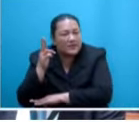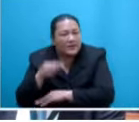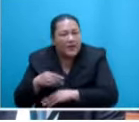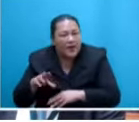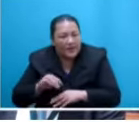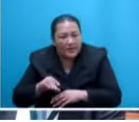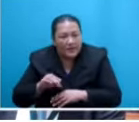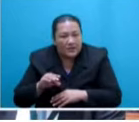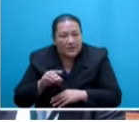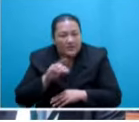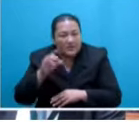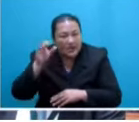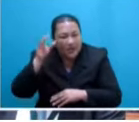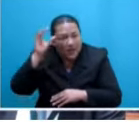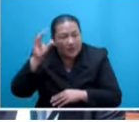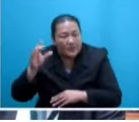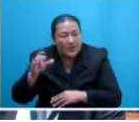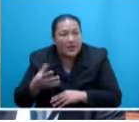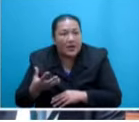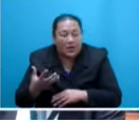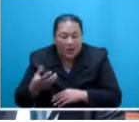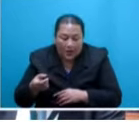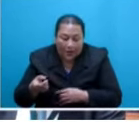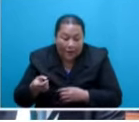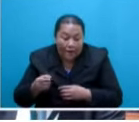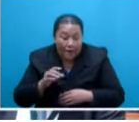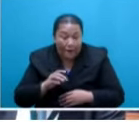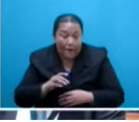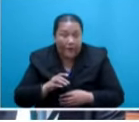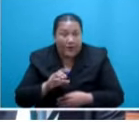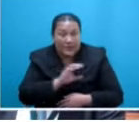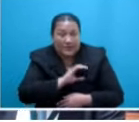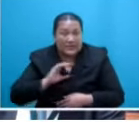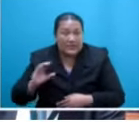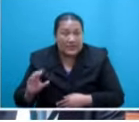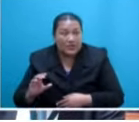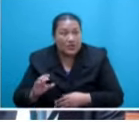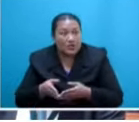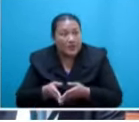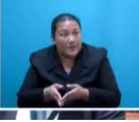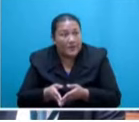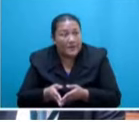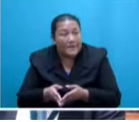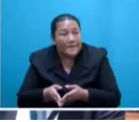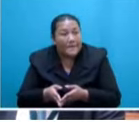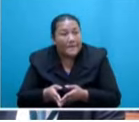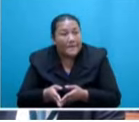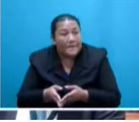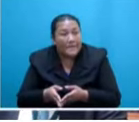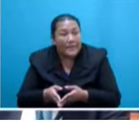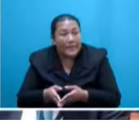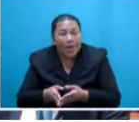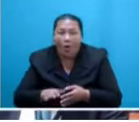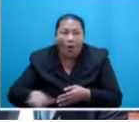this has always been the meaning given to citizenship in previous constitutions. However, what is new is that all